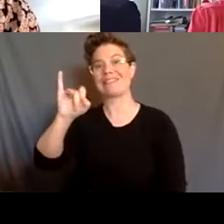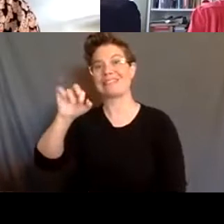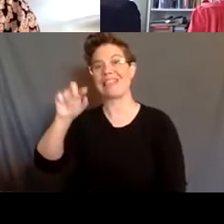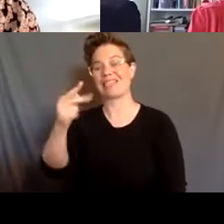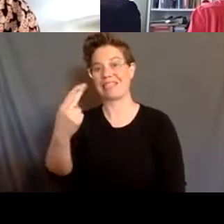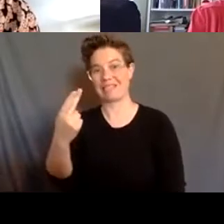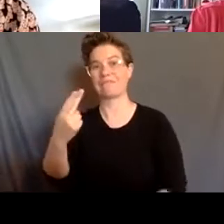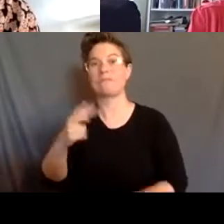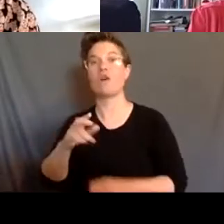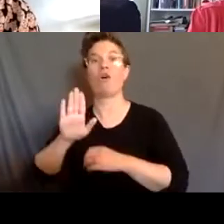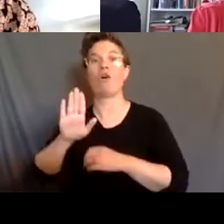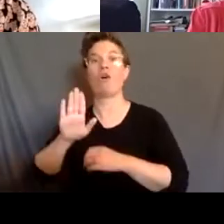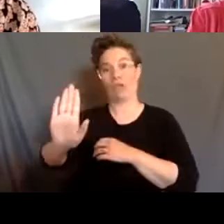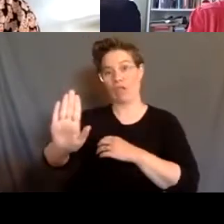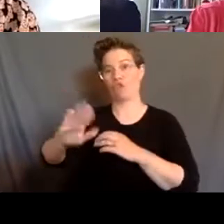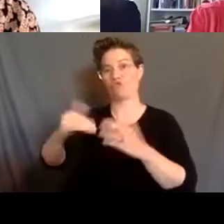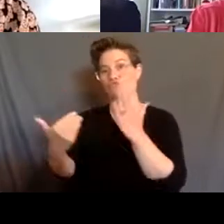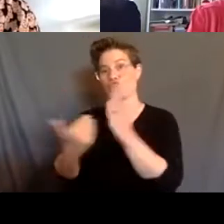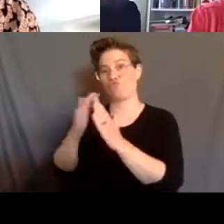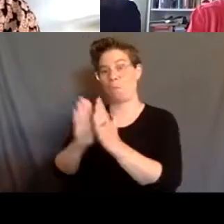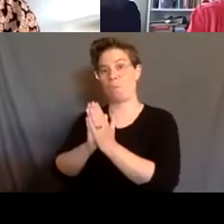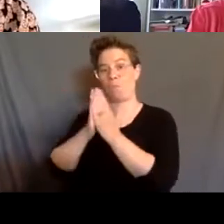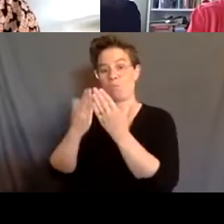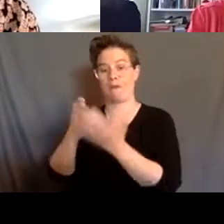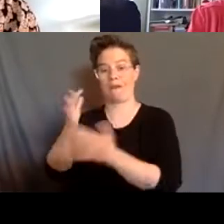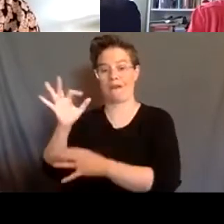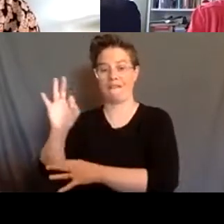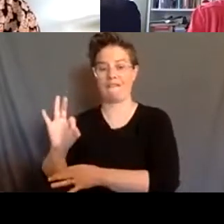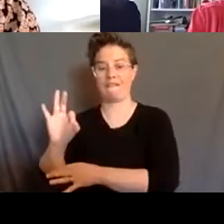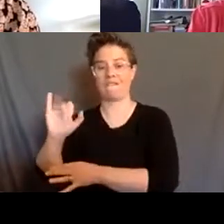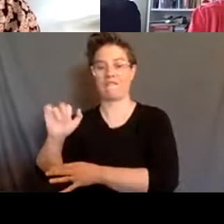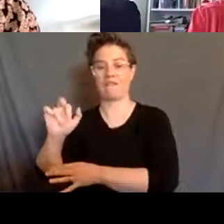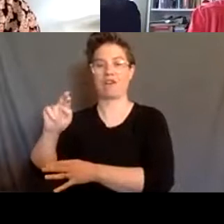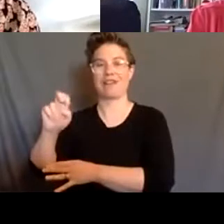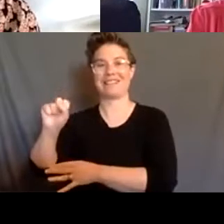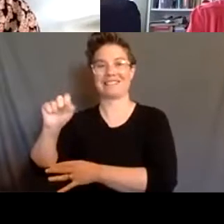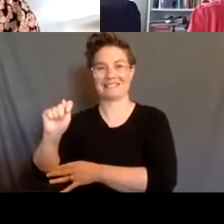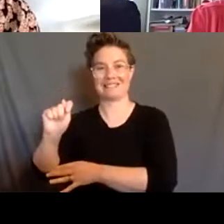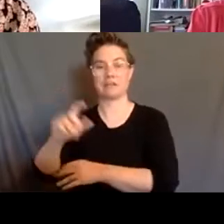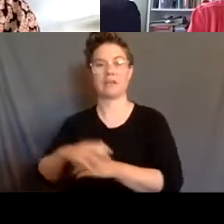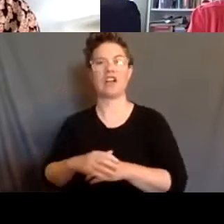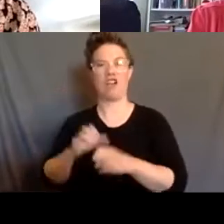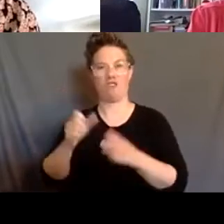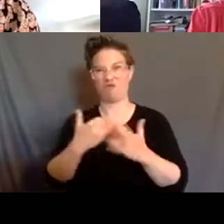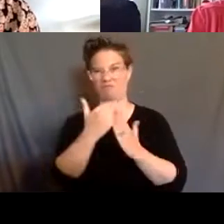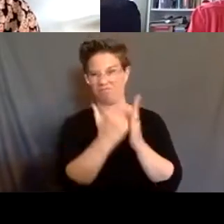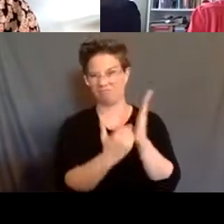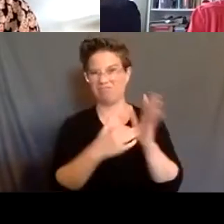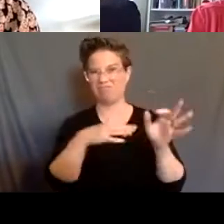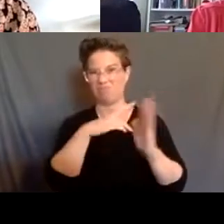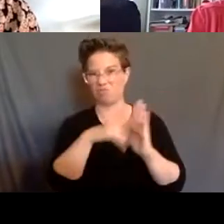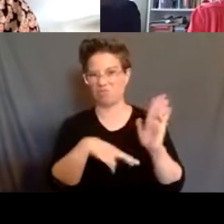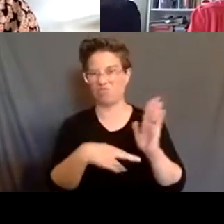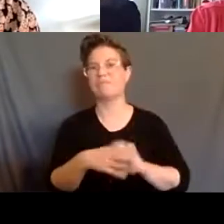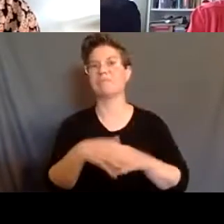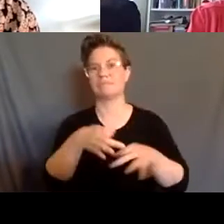of their new memoir, Ferris. Just a few housekeeping notes before we get started. I'm going